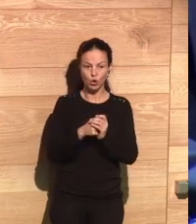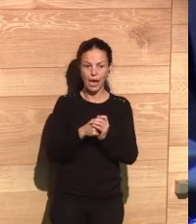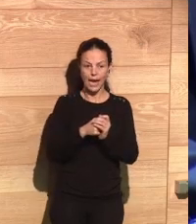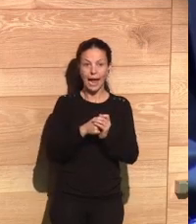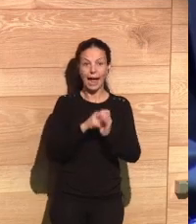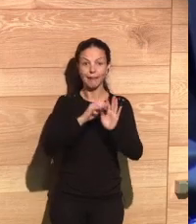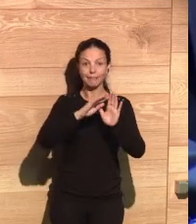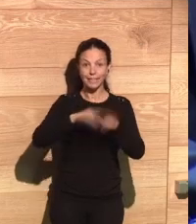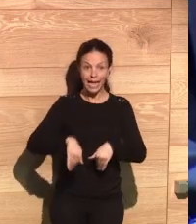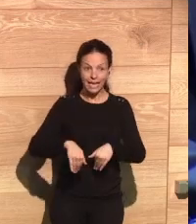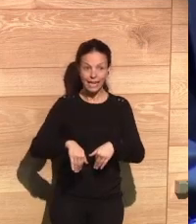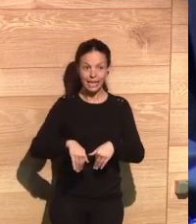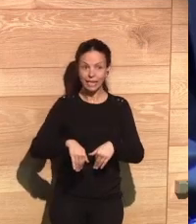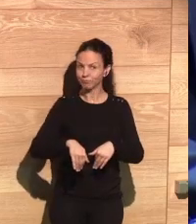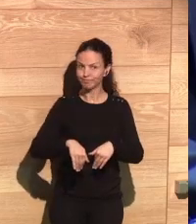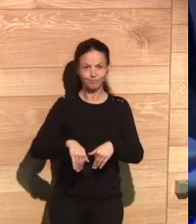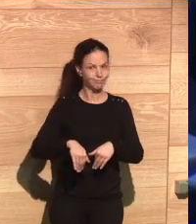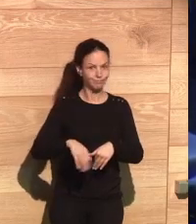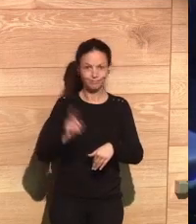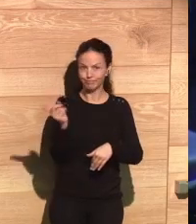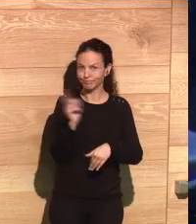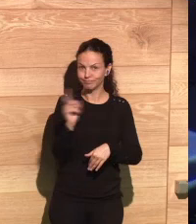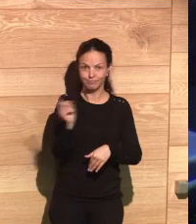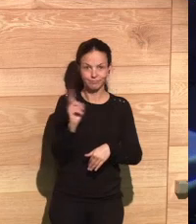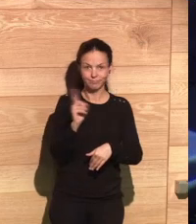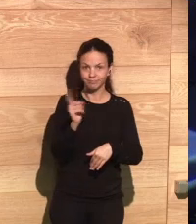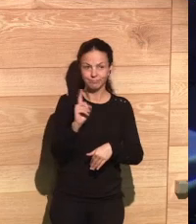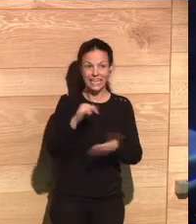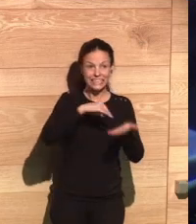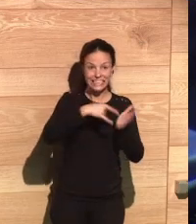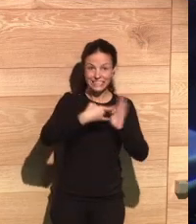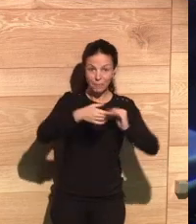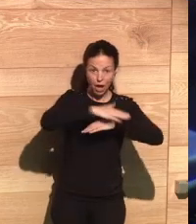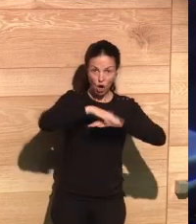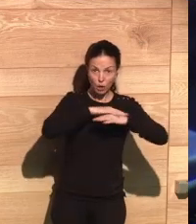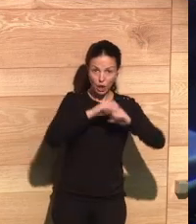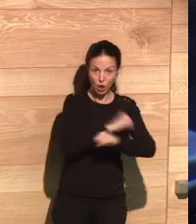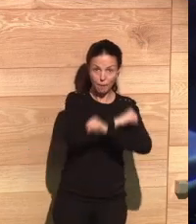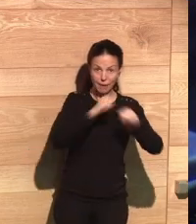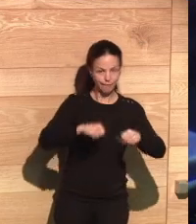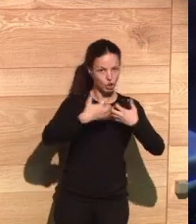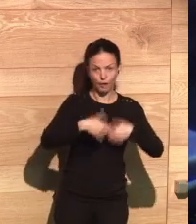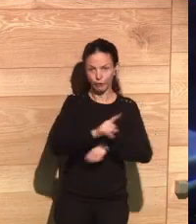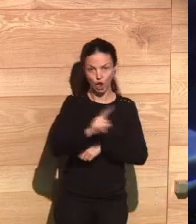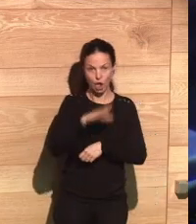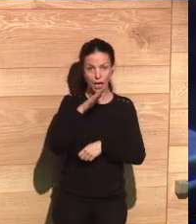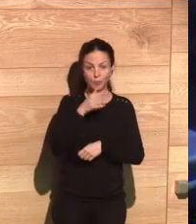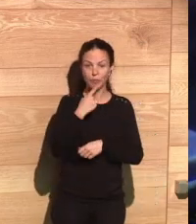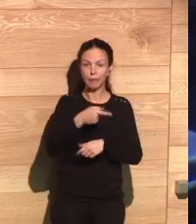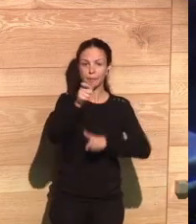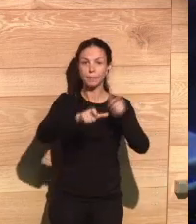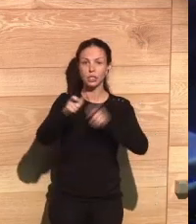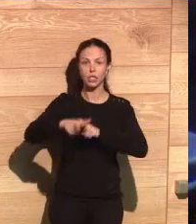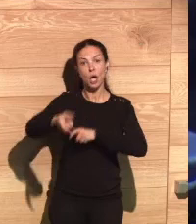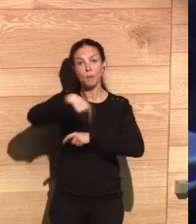control the epitome. And the truth is that we found that the governments were not using the right